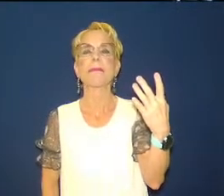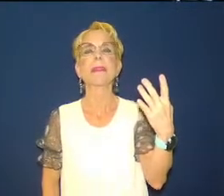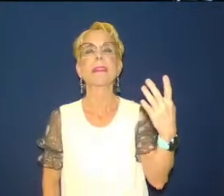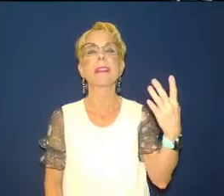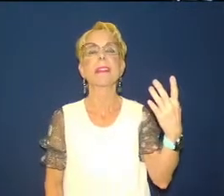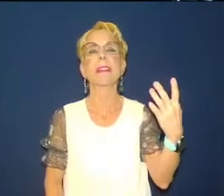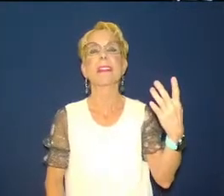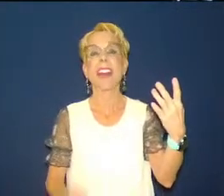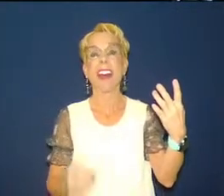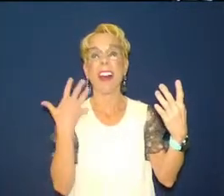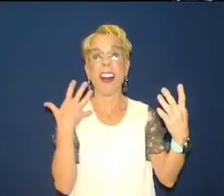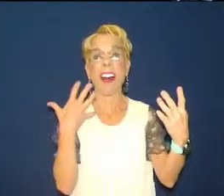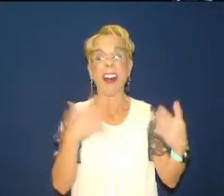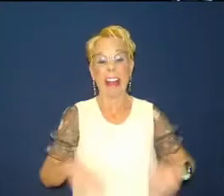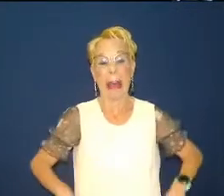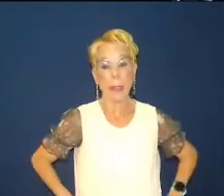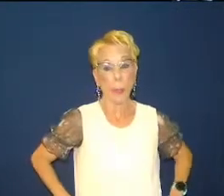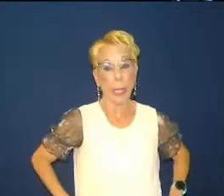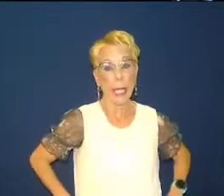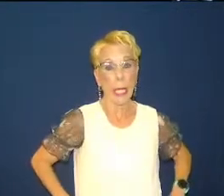underwear do zombies wear